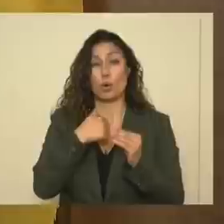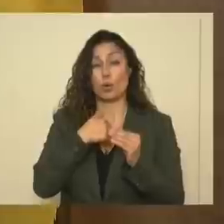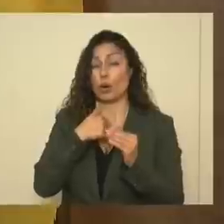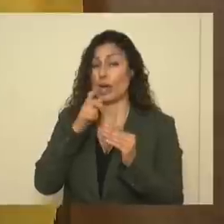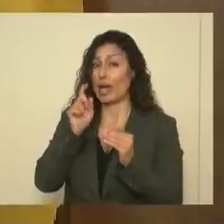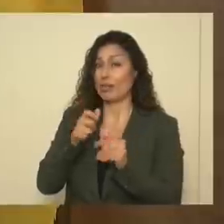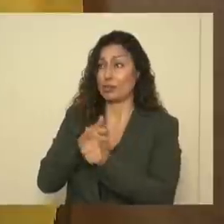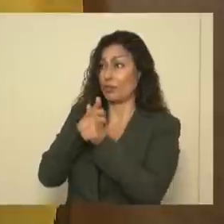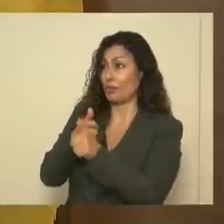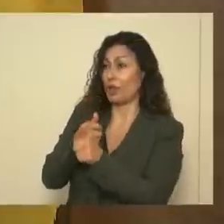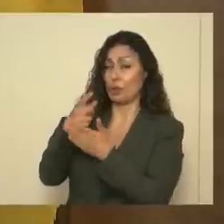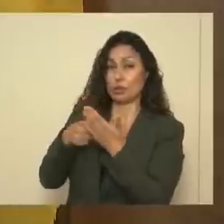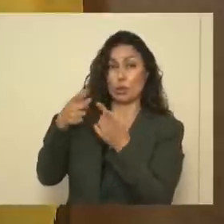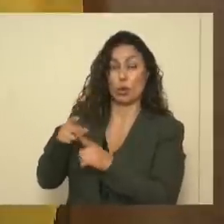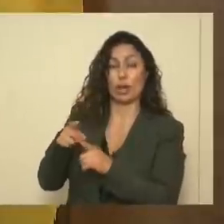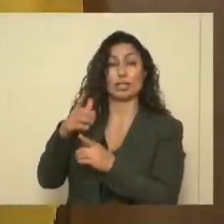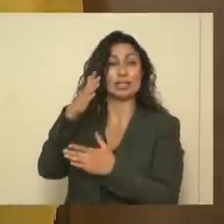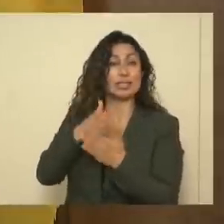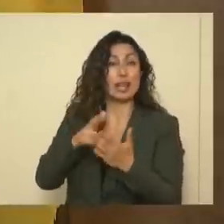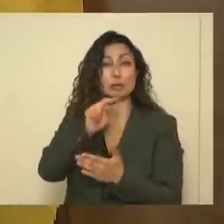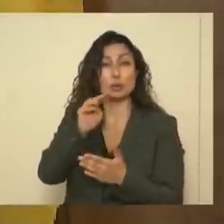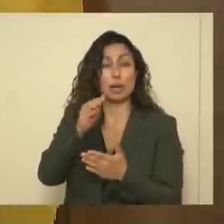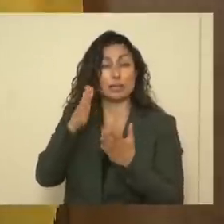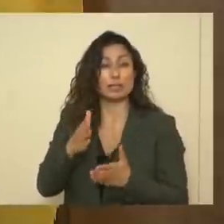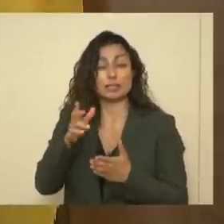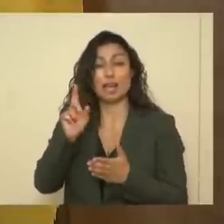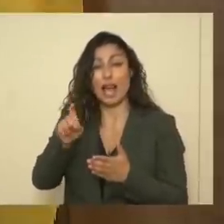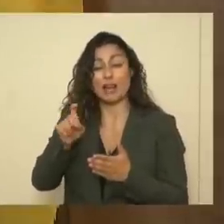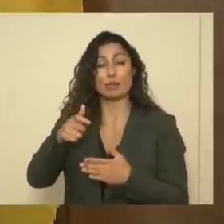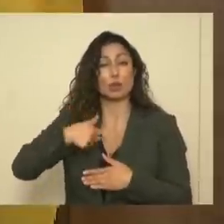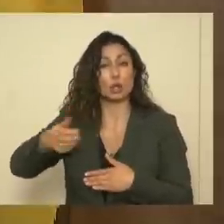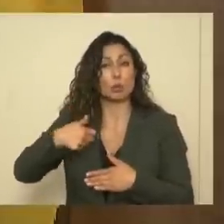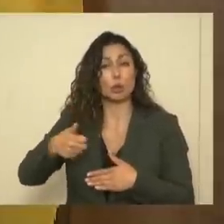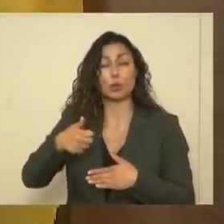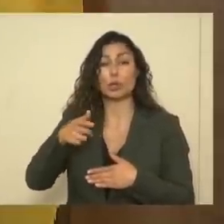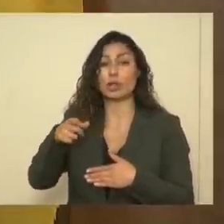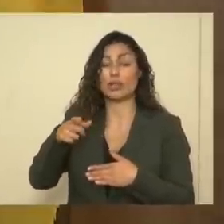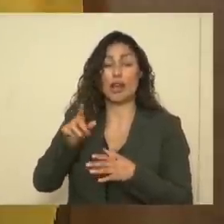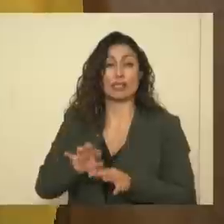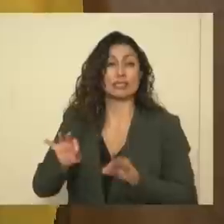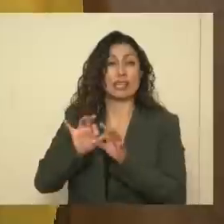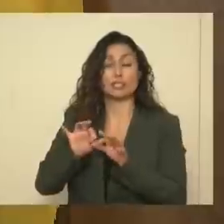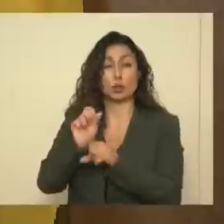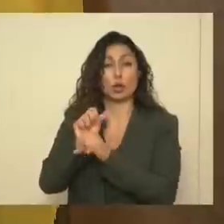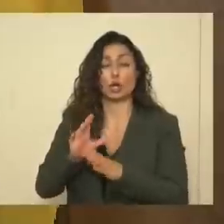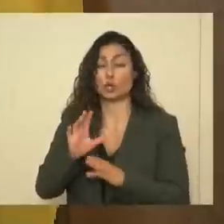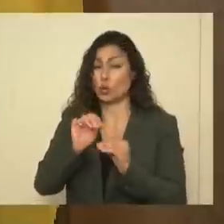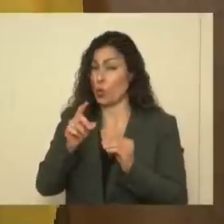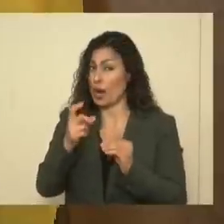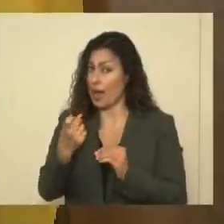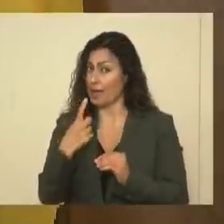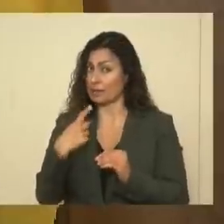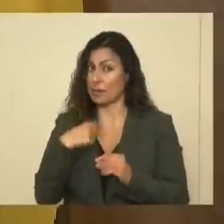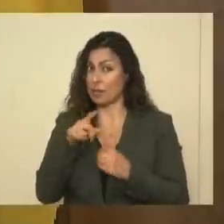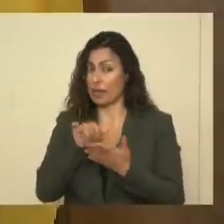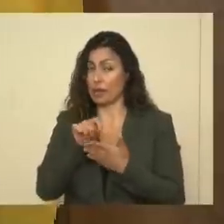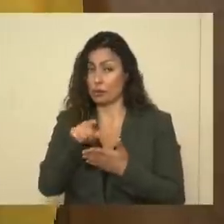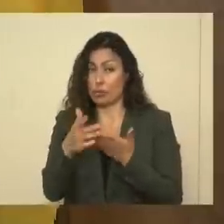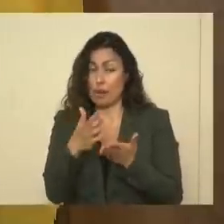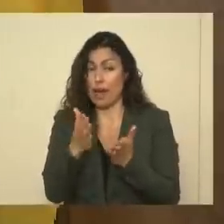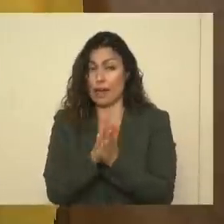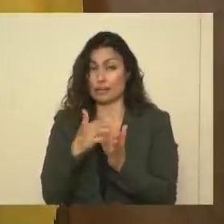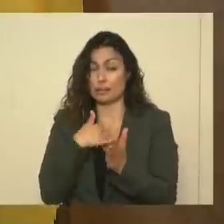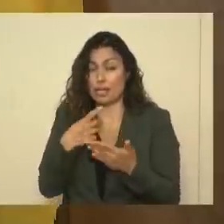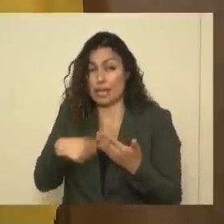do have New Mexicans who commute and have to work in our essential businesses. No one's asked me about this, and maybe you'll ask me about how it's going